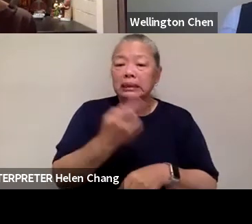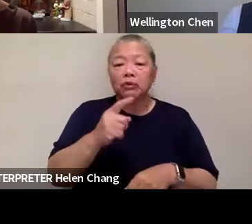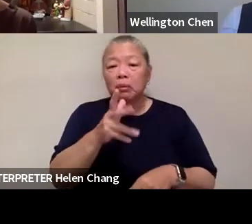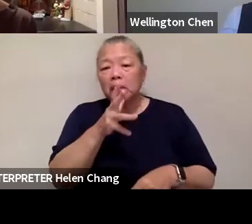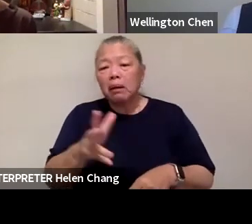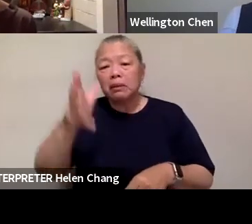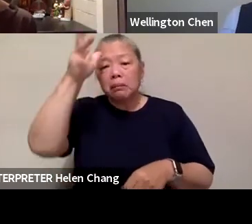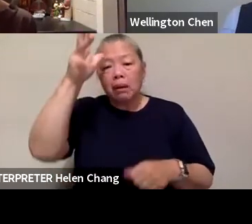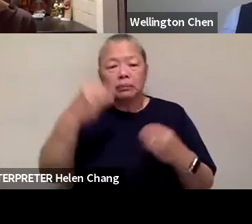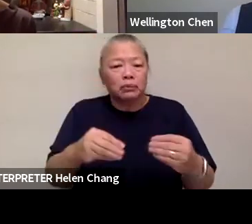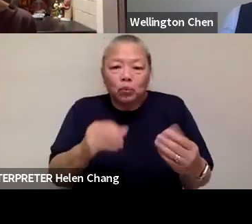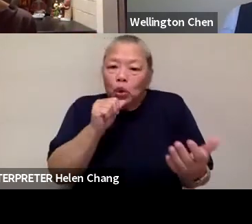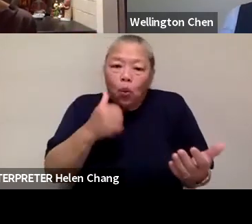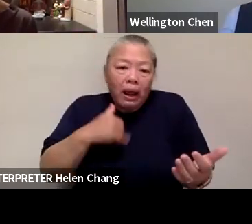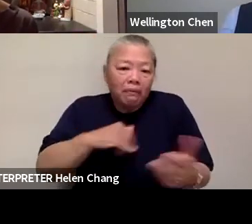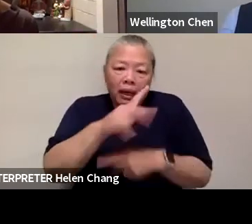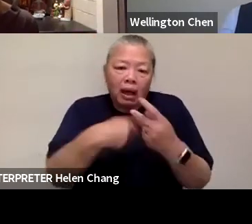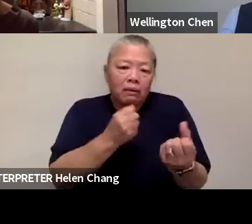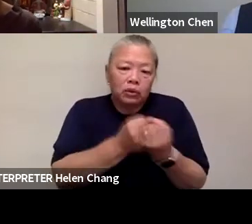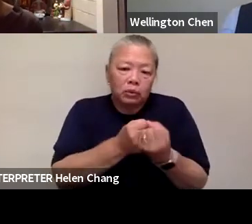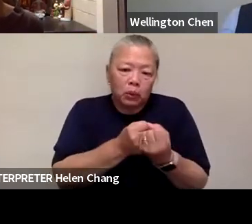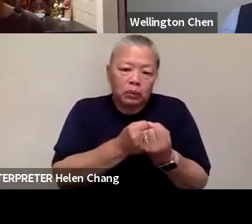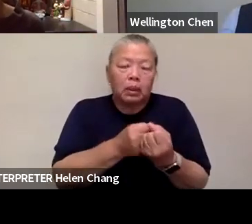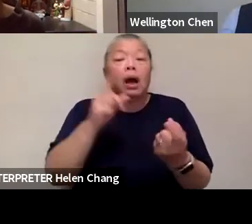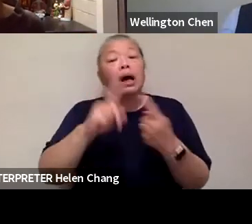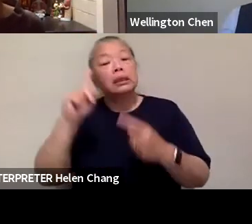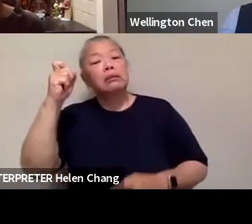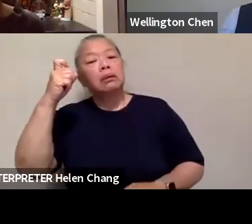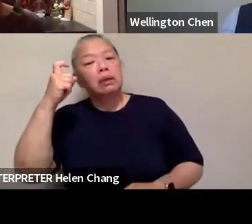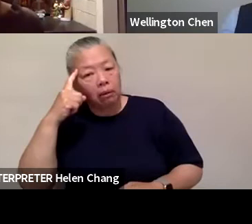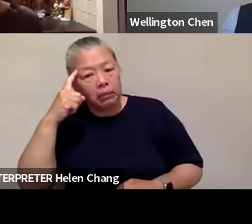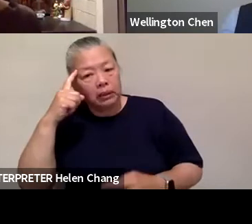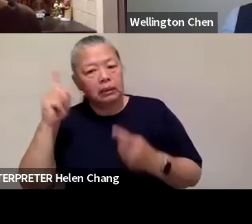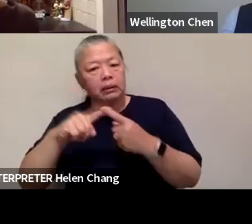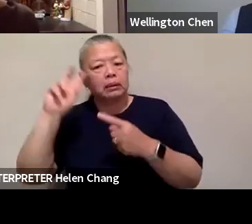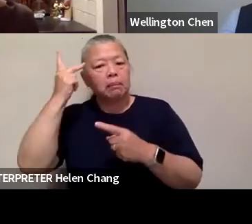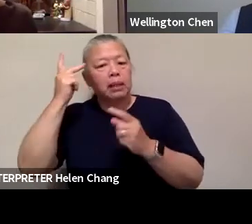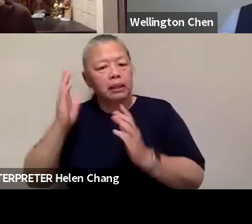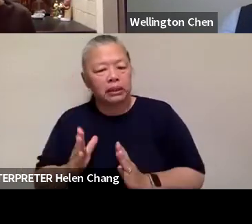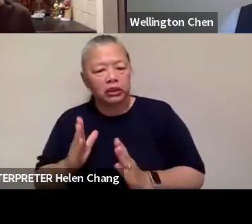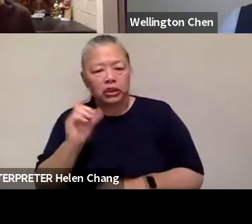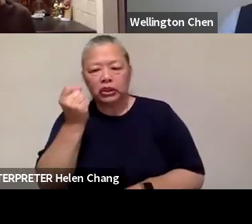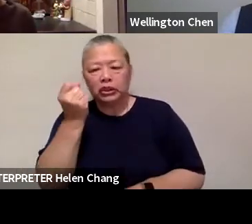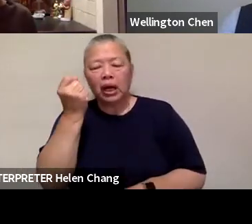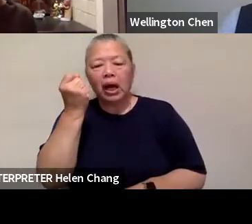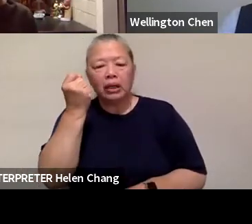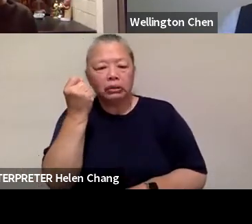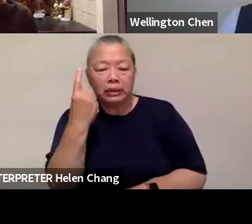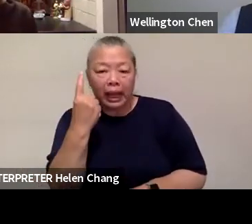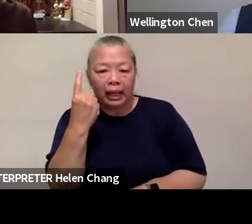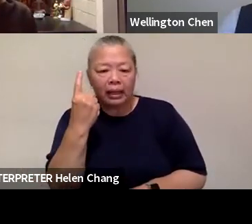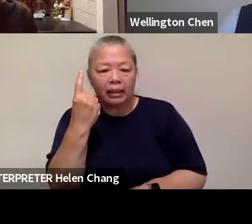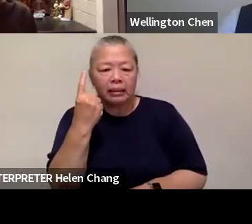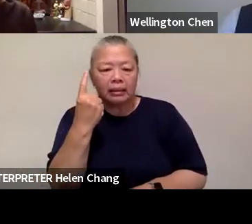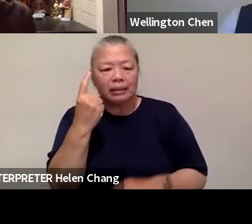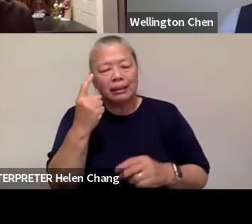until our government and our politicians really start to understand the dynamic of these